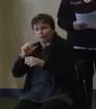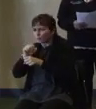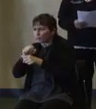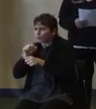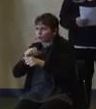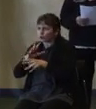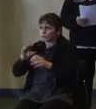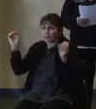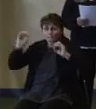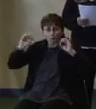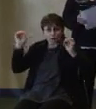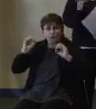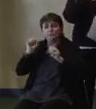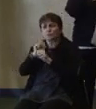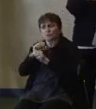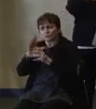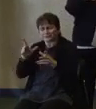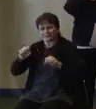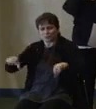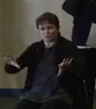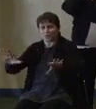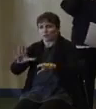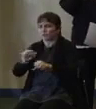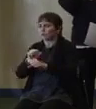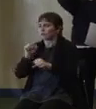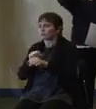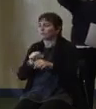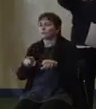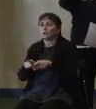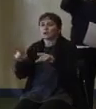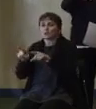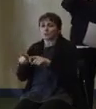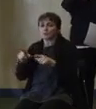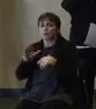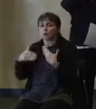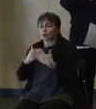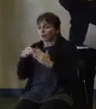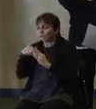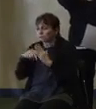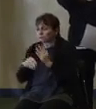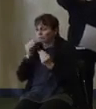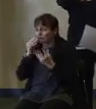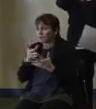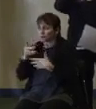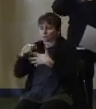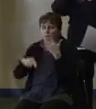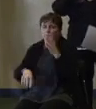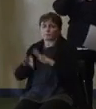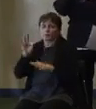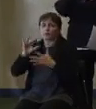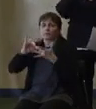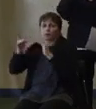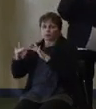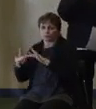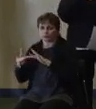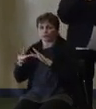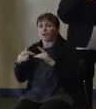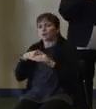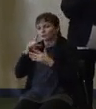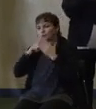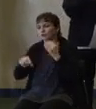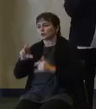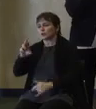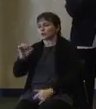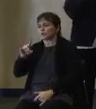Further updates as well as preparedness information are all available online at ready.nj.gov. Ready.nj